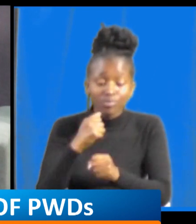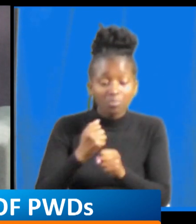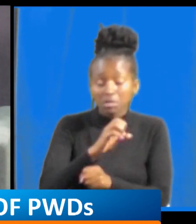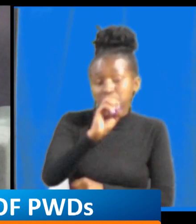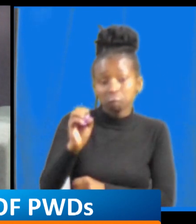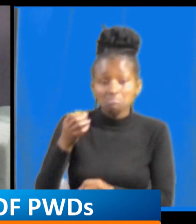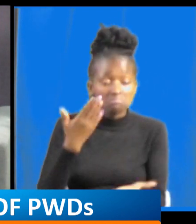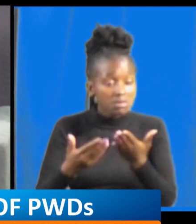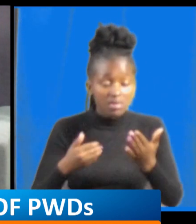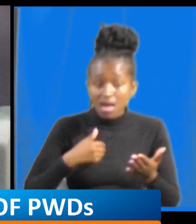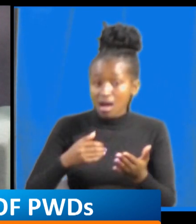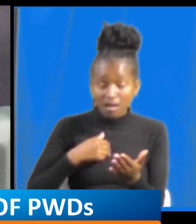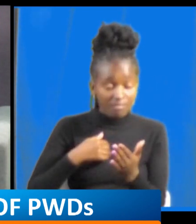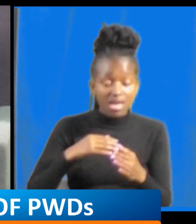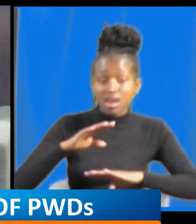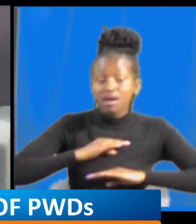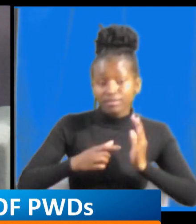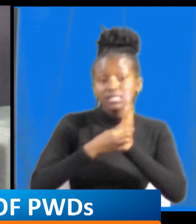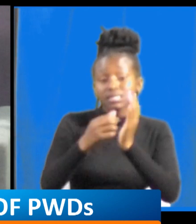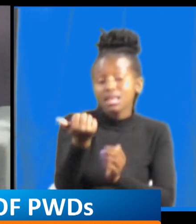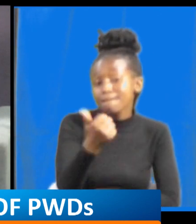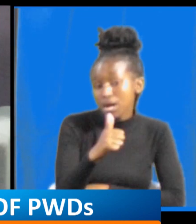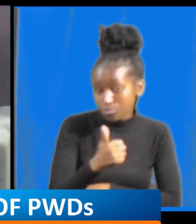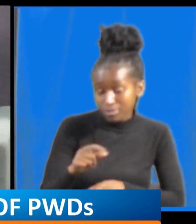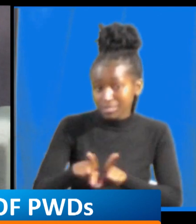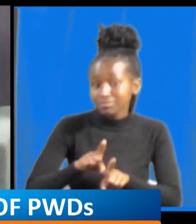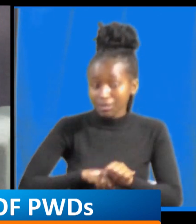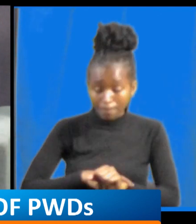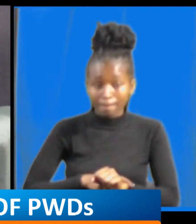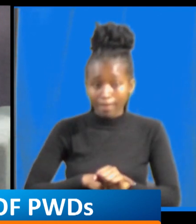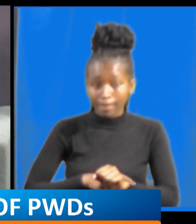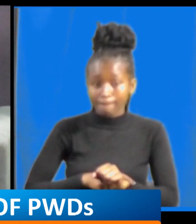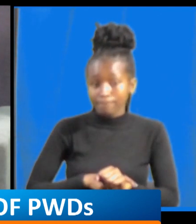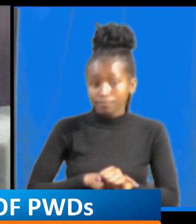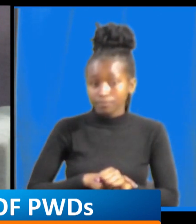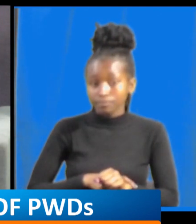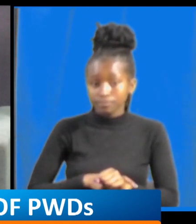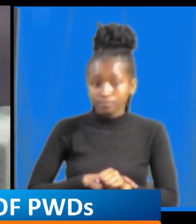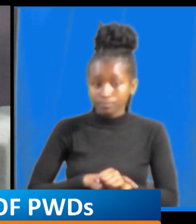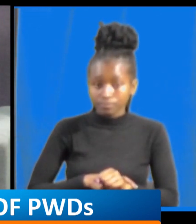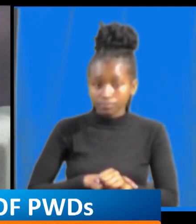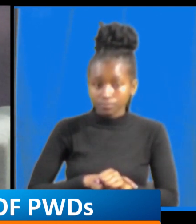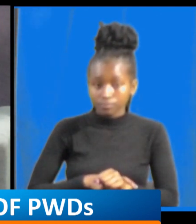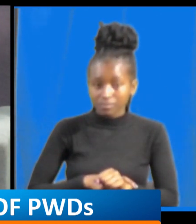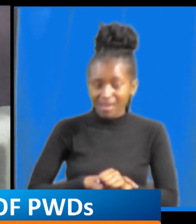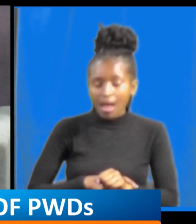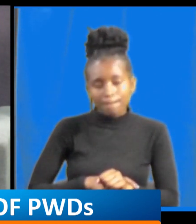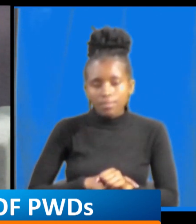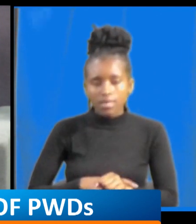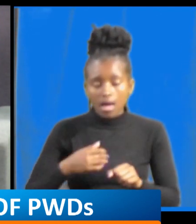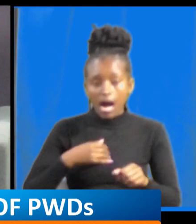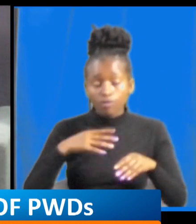required skills for that particular job so they end up they end up not qualifying for the interview